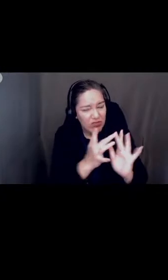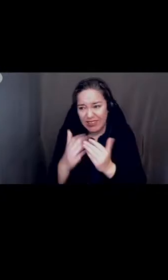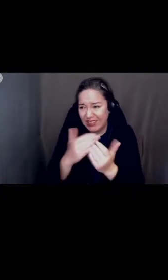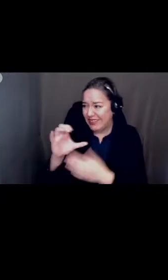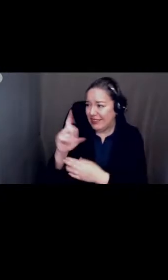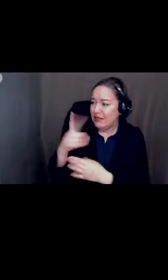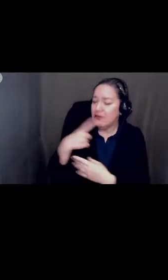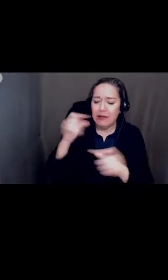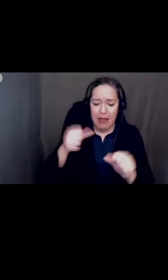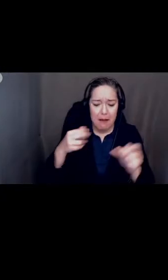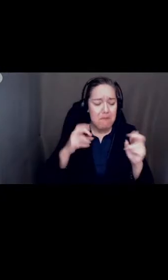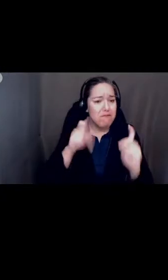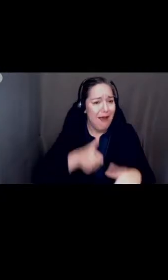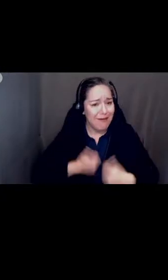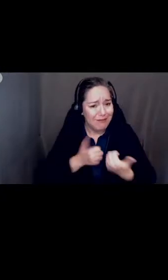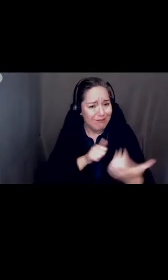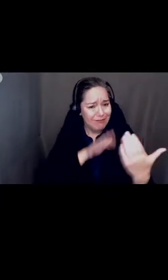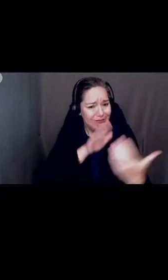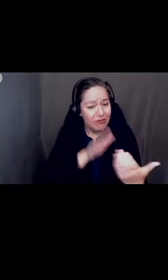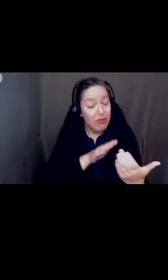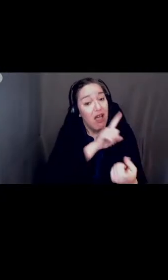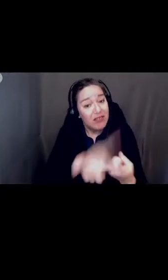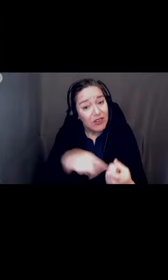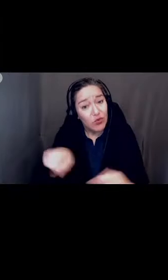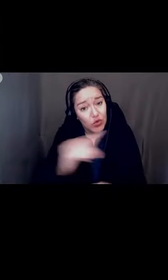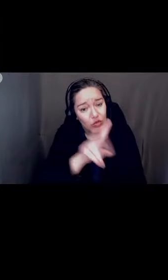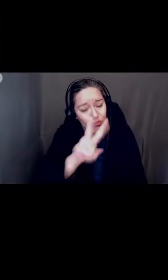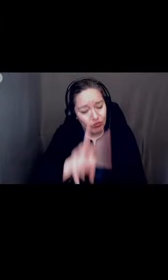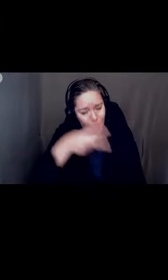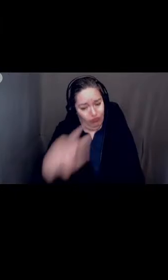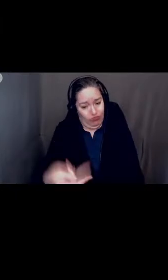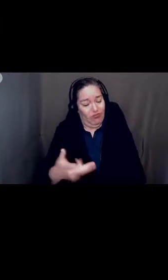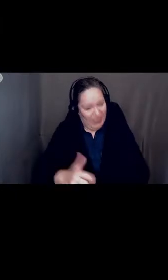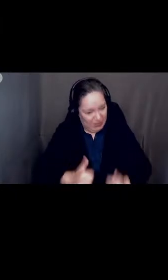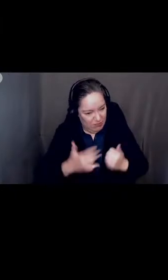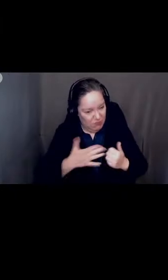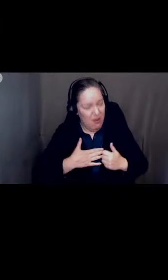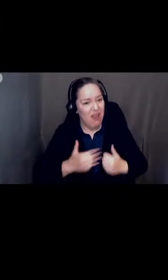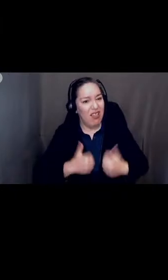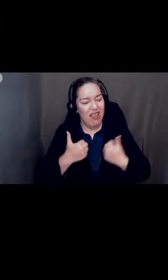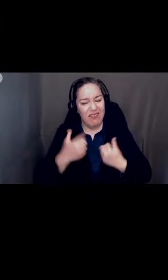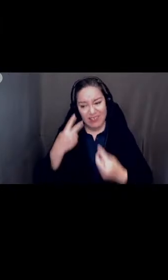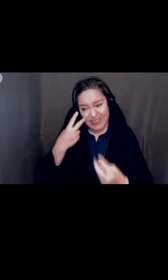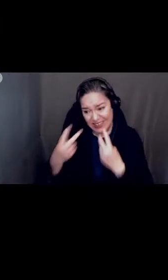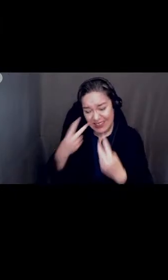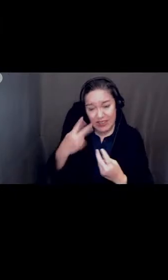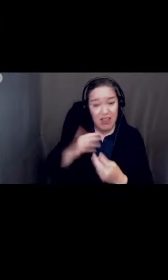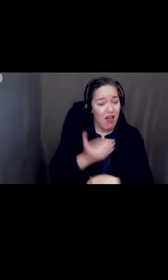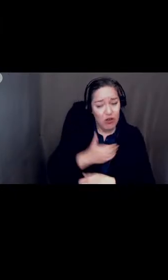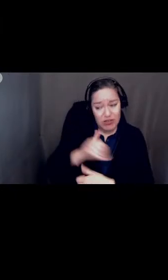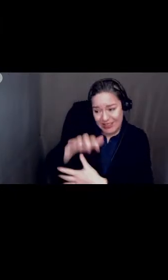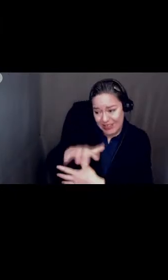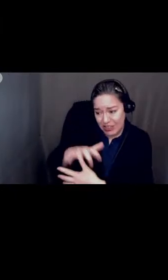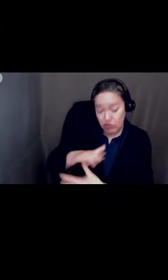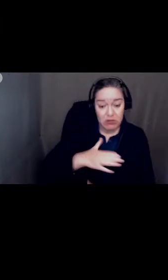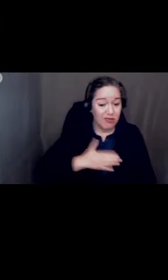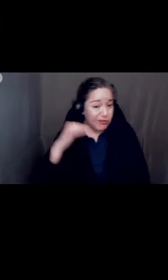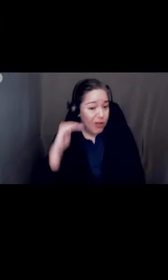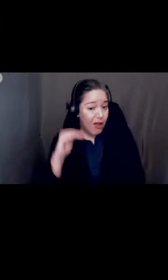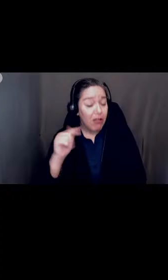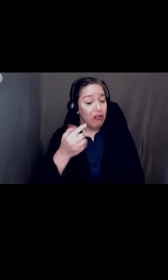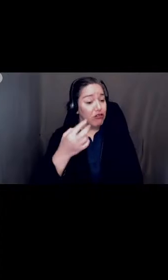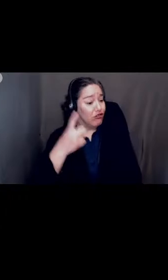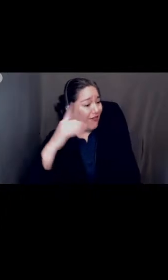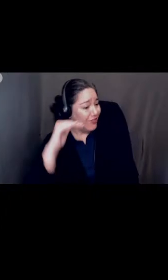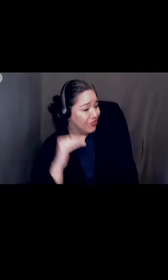you will never understand the impact of your decision and the effect it has made on my seniors a child and a grandchild the rest of the senior yellow